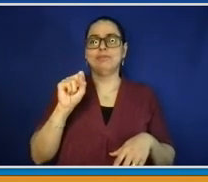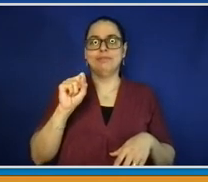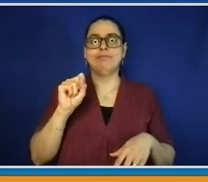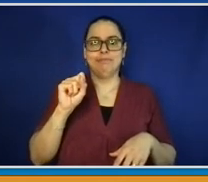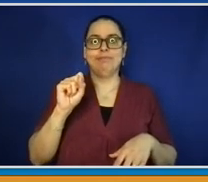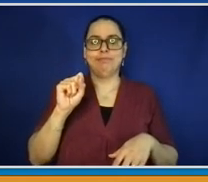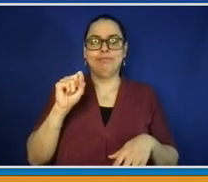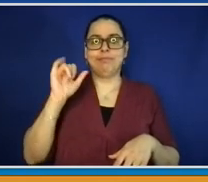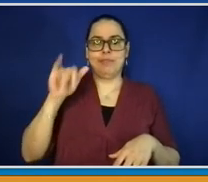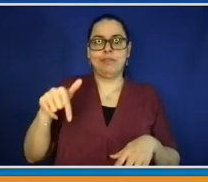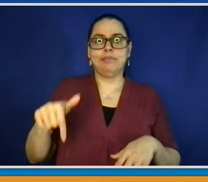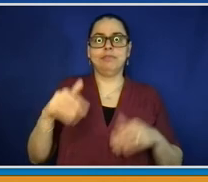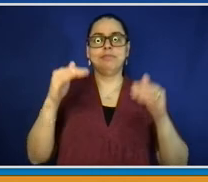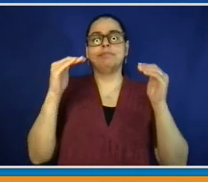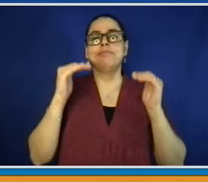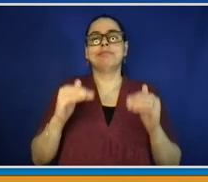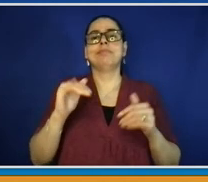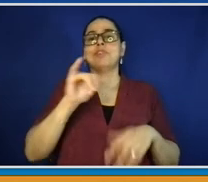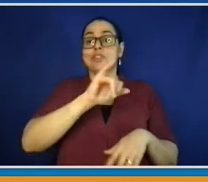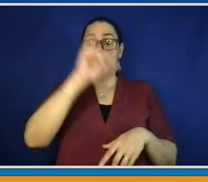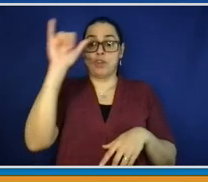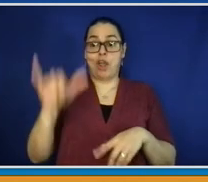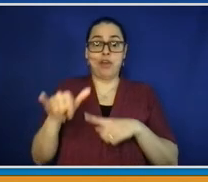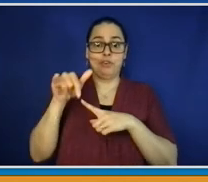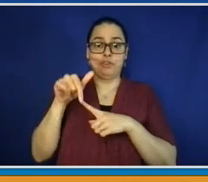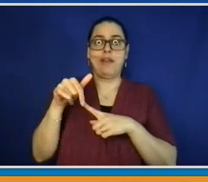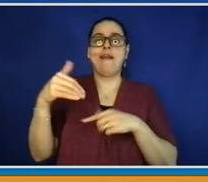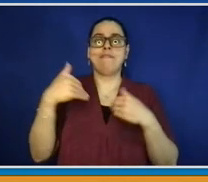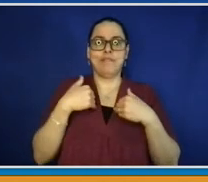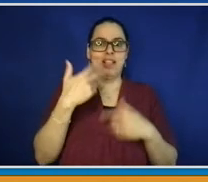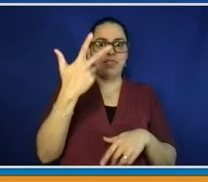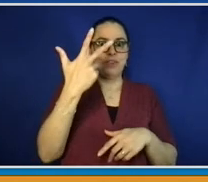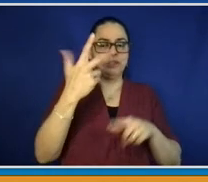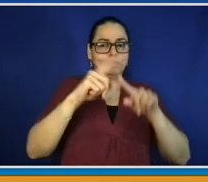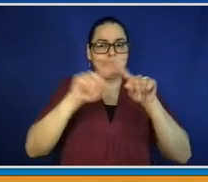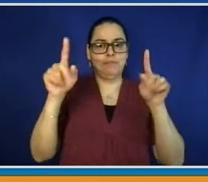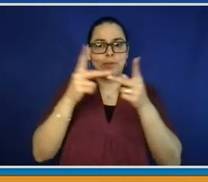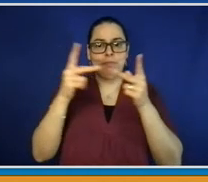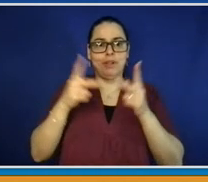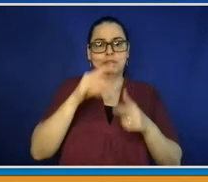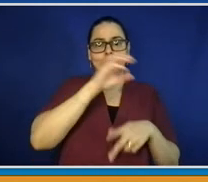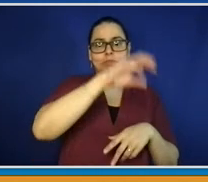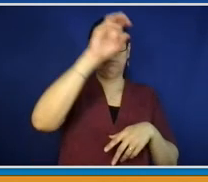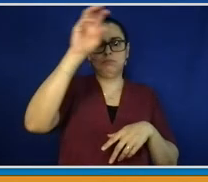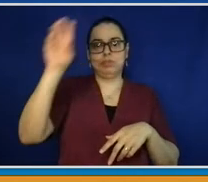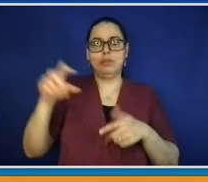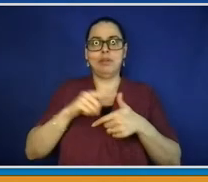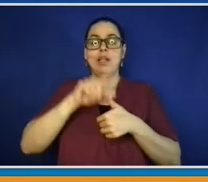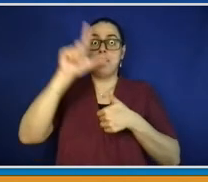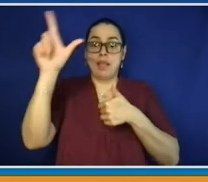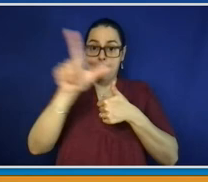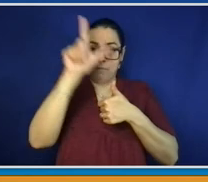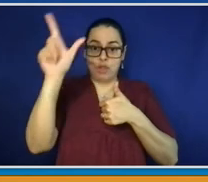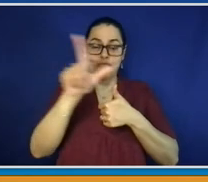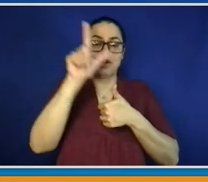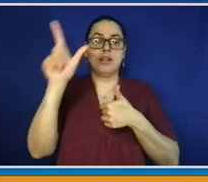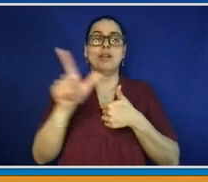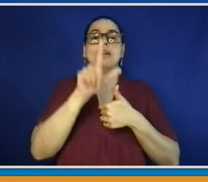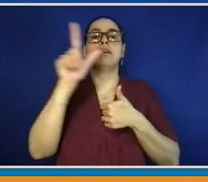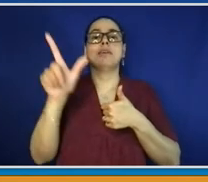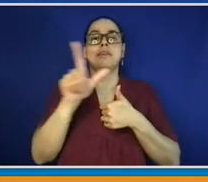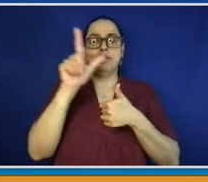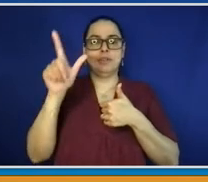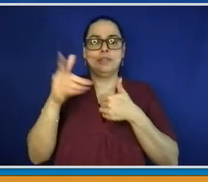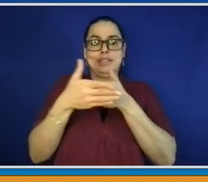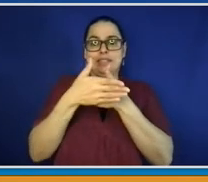that you can vote in. The Riverfront Library, the main branch of the library down on Larkin Center, right by the Yonkers train station on the west